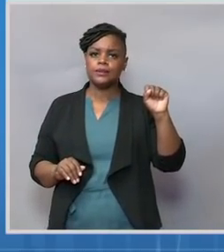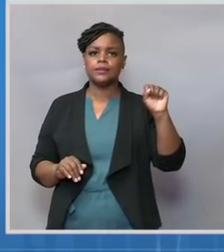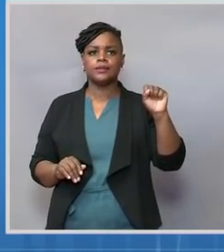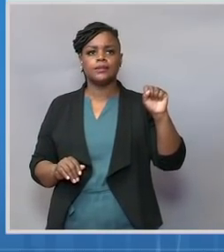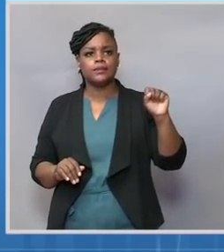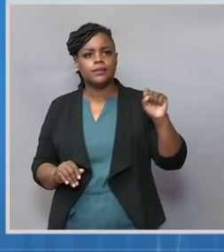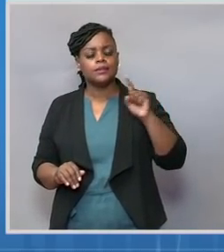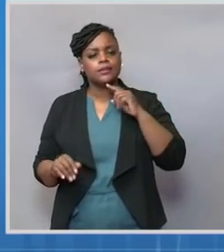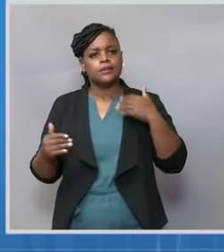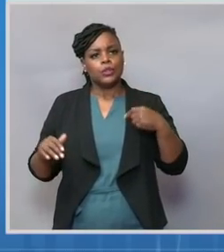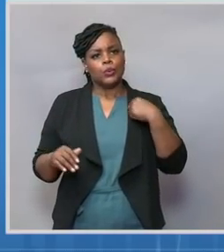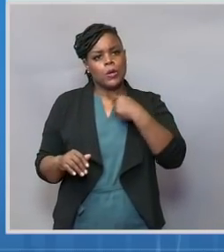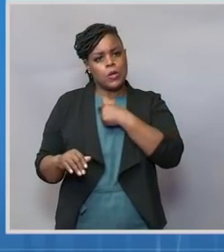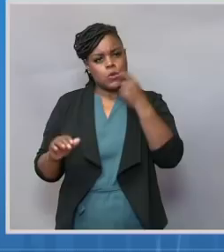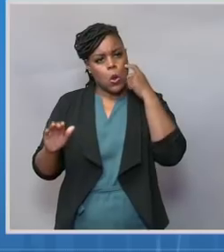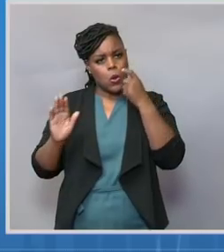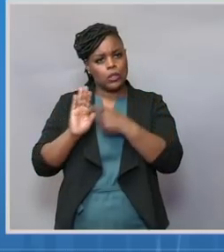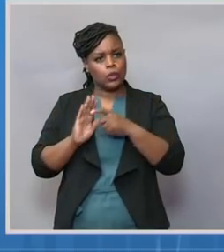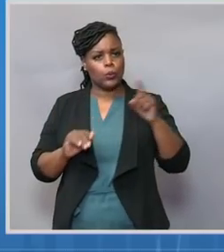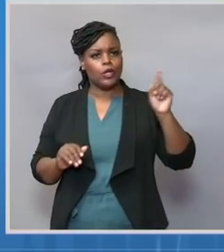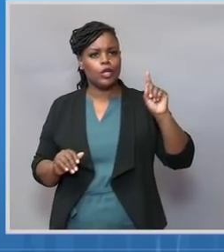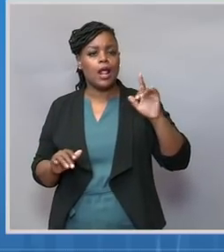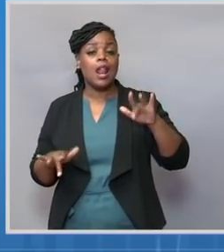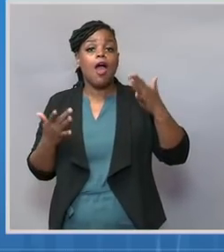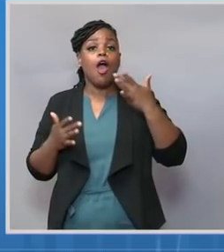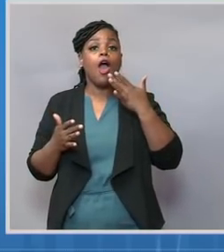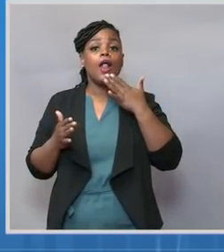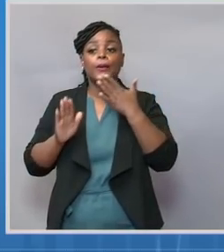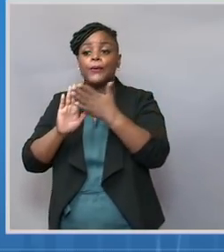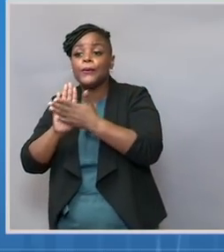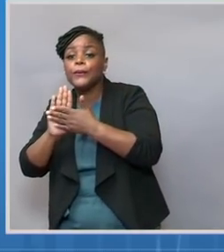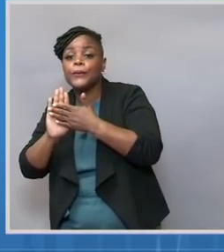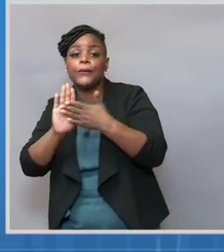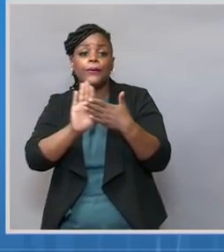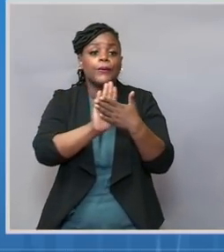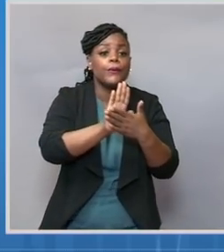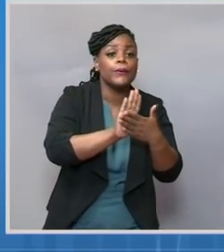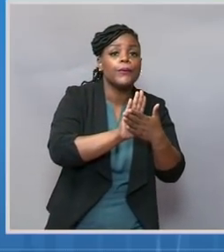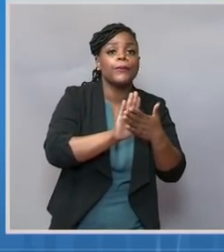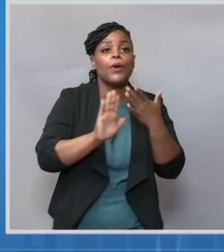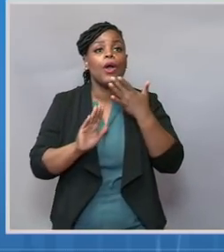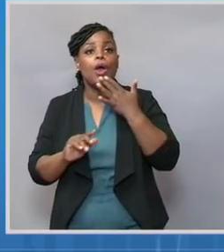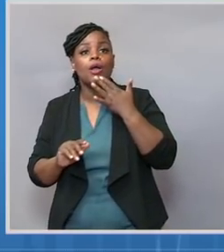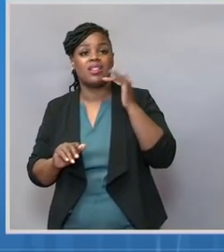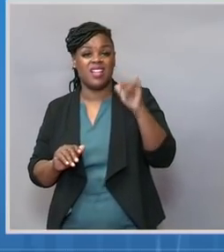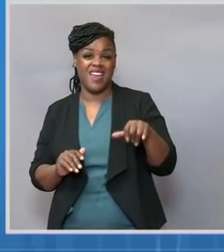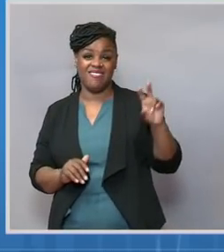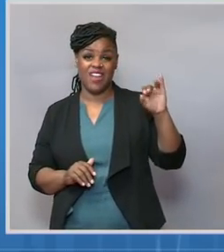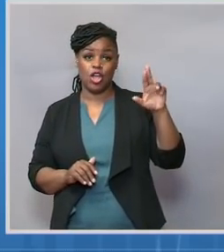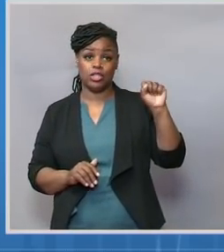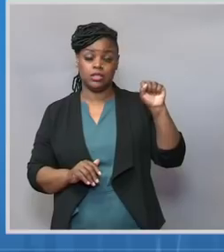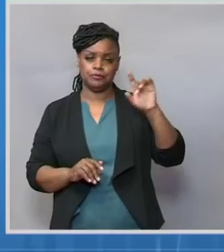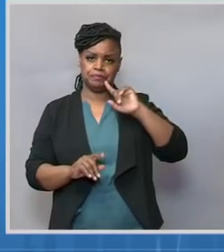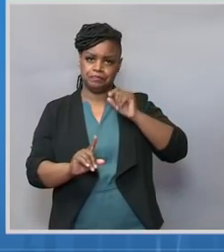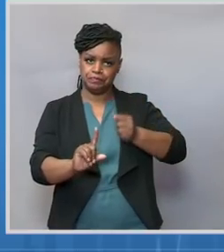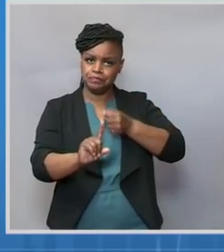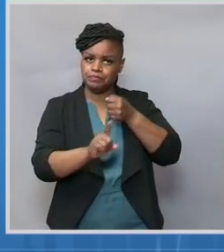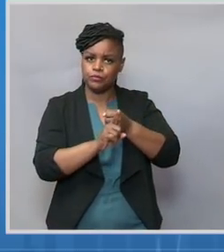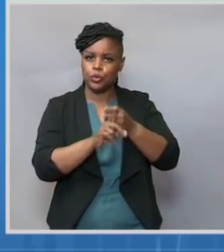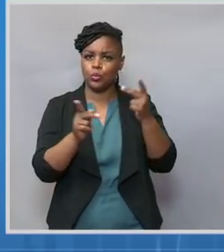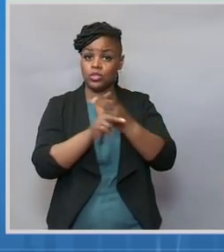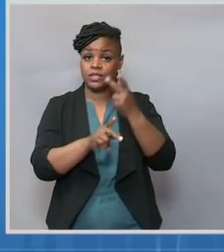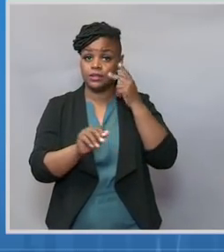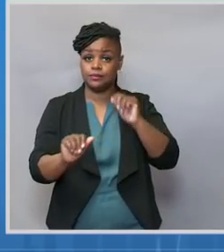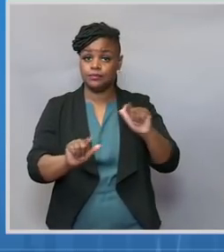lightest vaccine coverage now might be where the virus strikes next. And with modest protection of our oldest